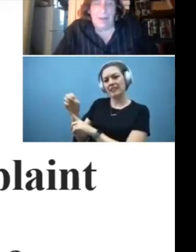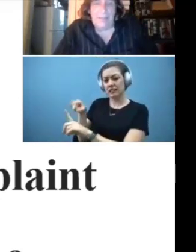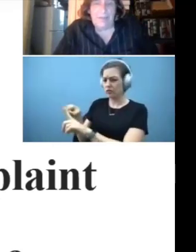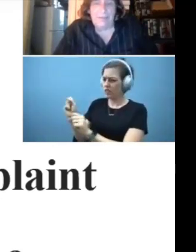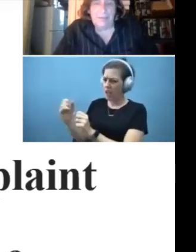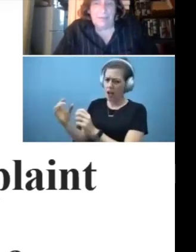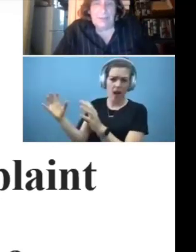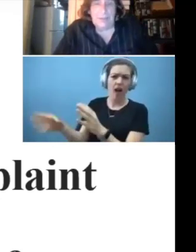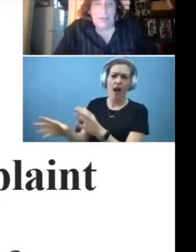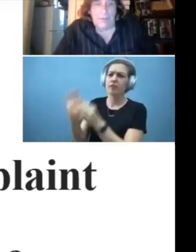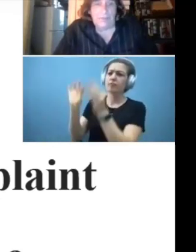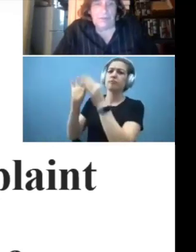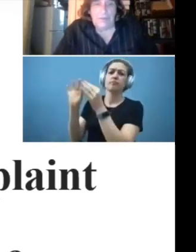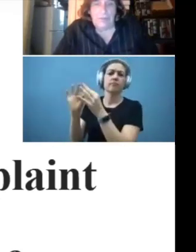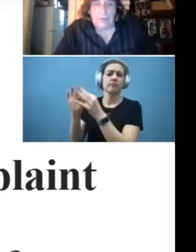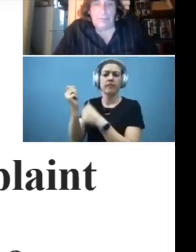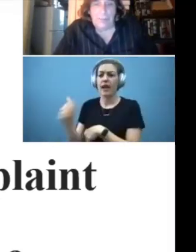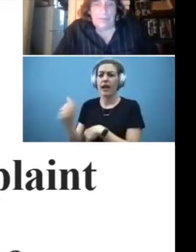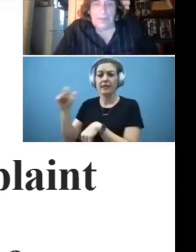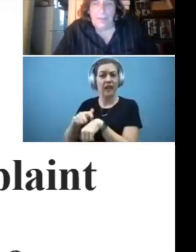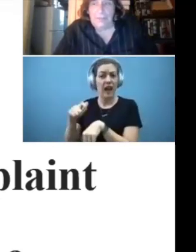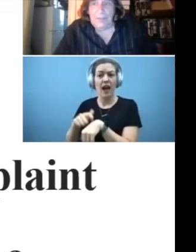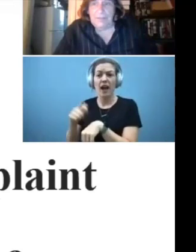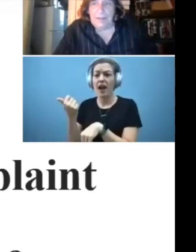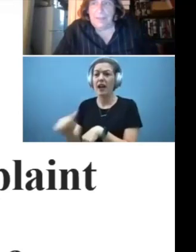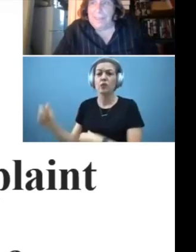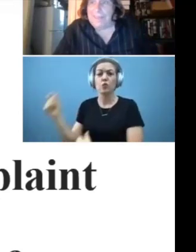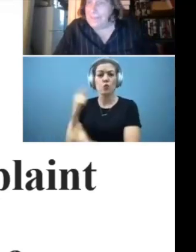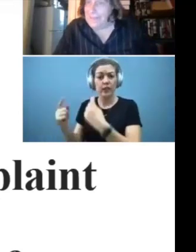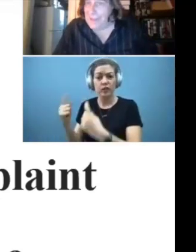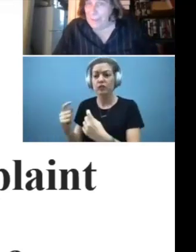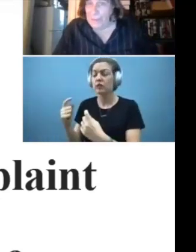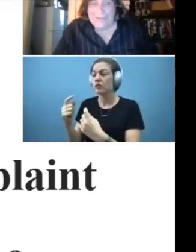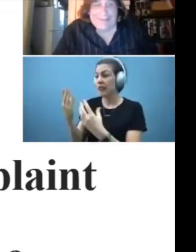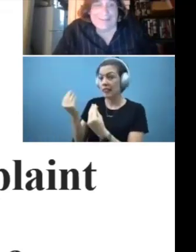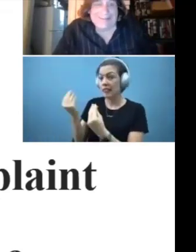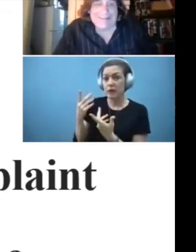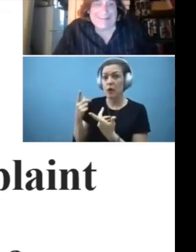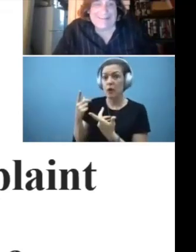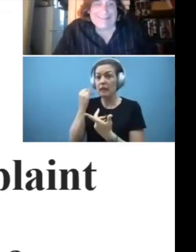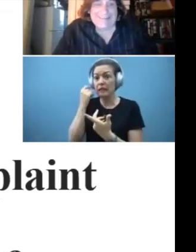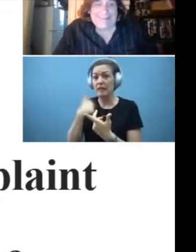with any comments or questions or pointing out things that I may say in error.